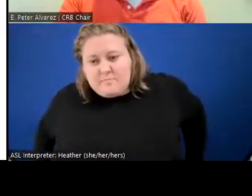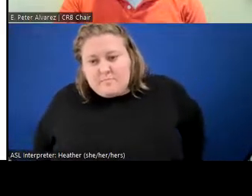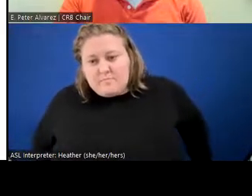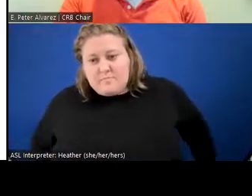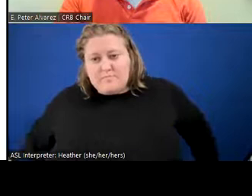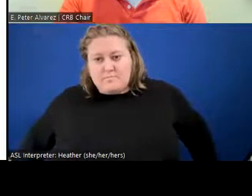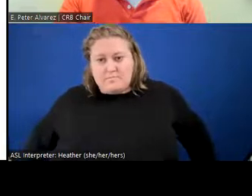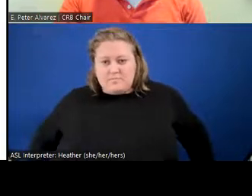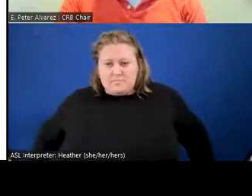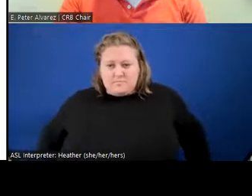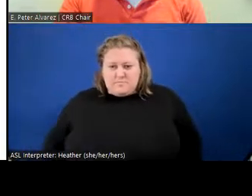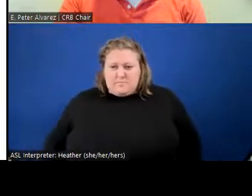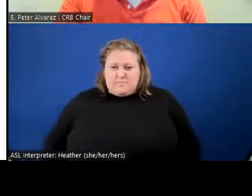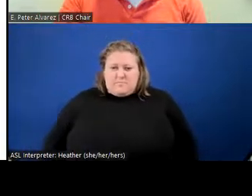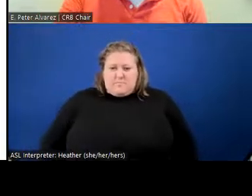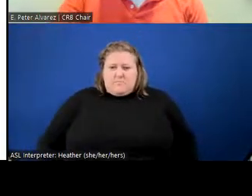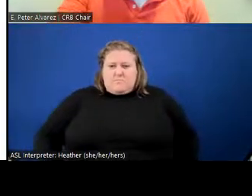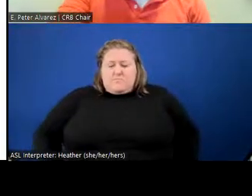Um, I understand.